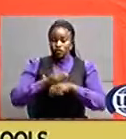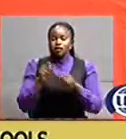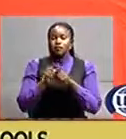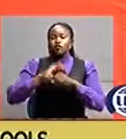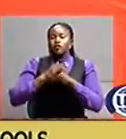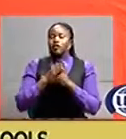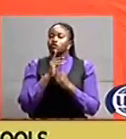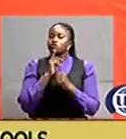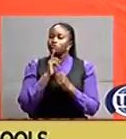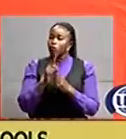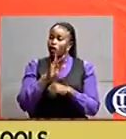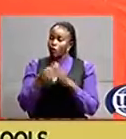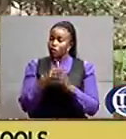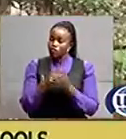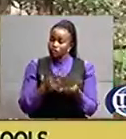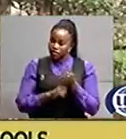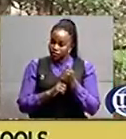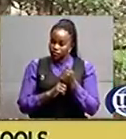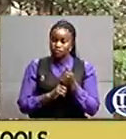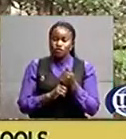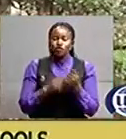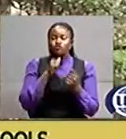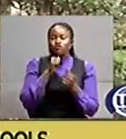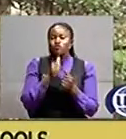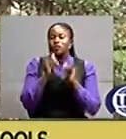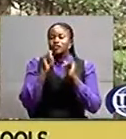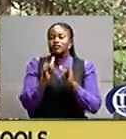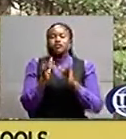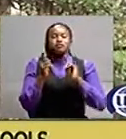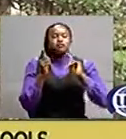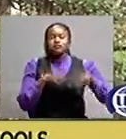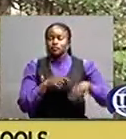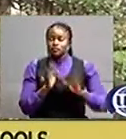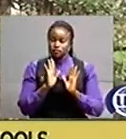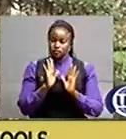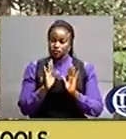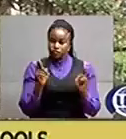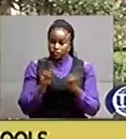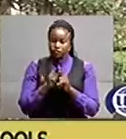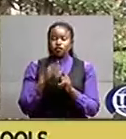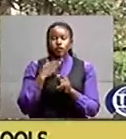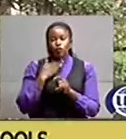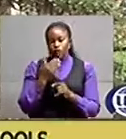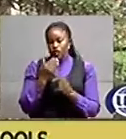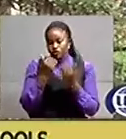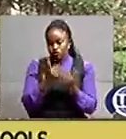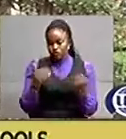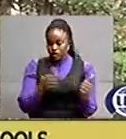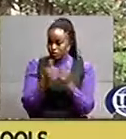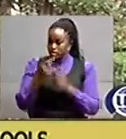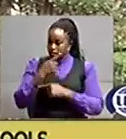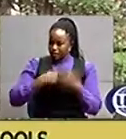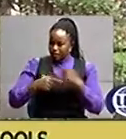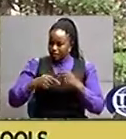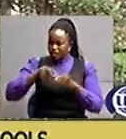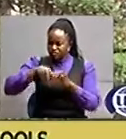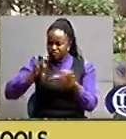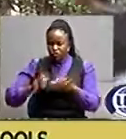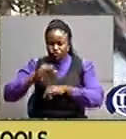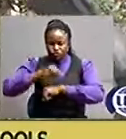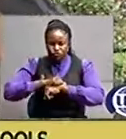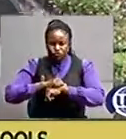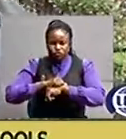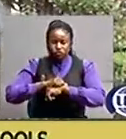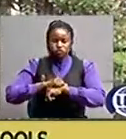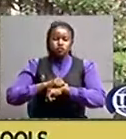are not left behind. We want to find out the dropout rate of children with disabilities, and we want to